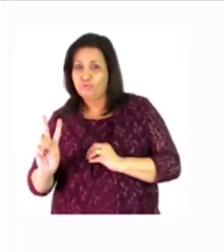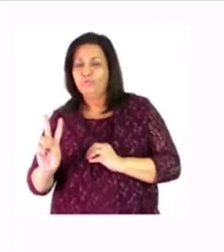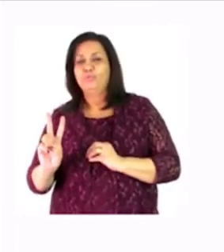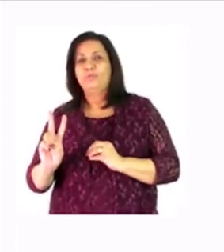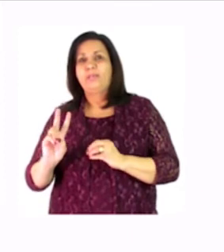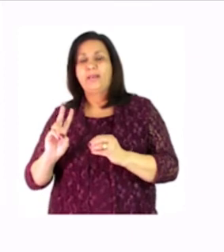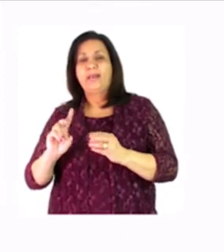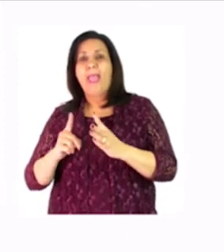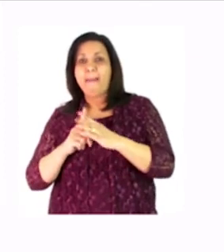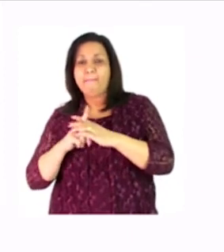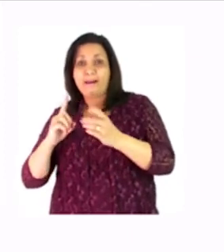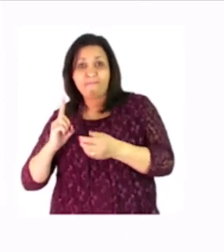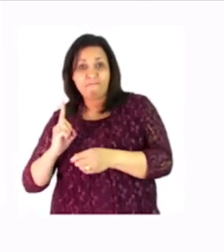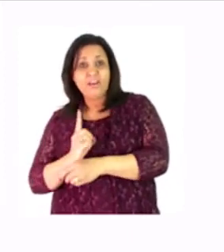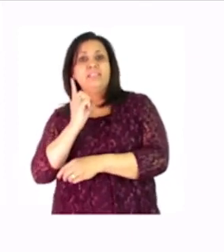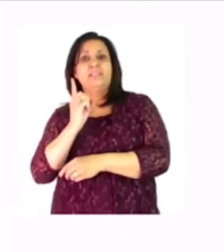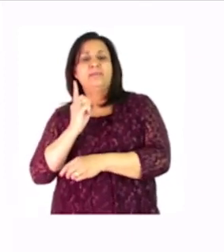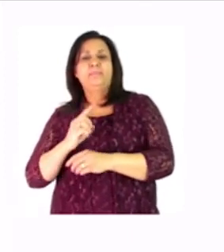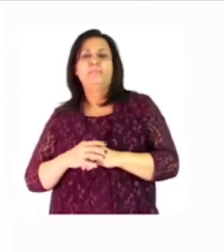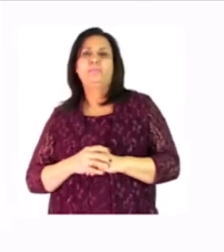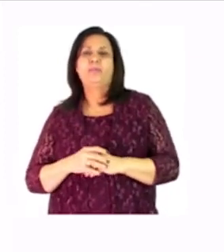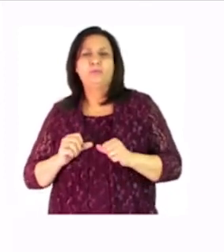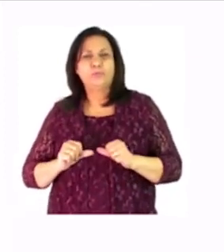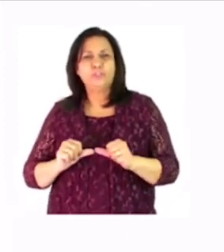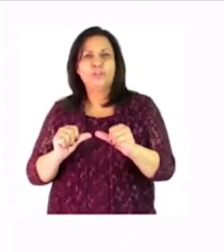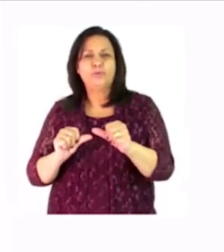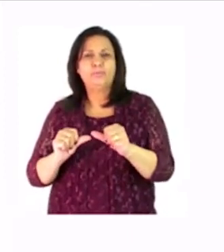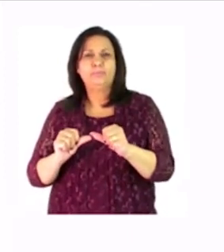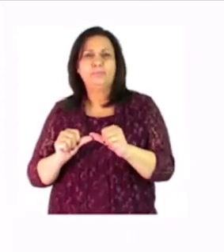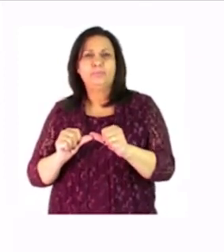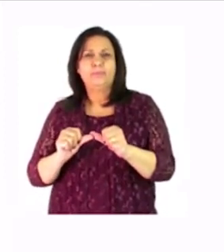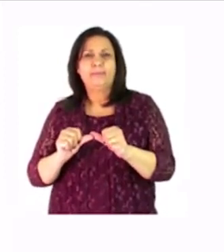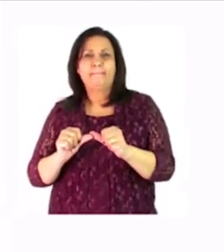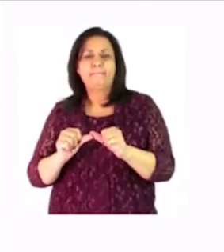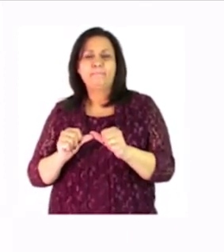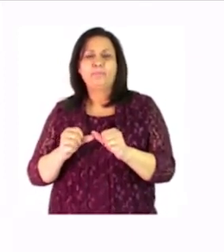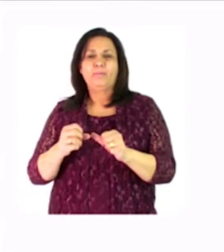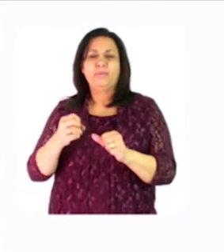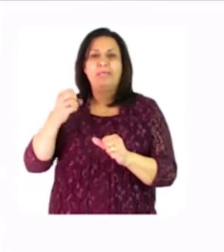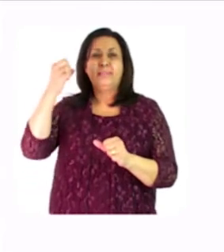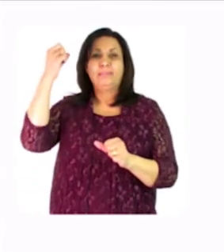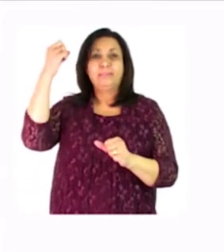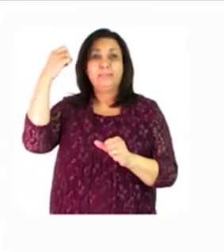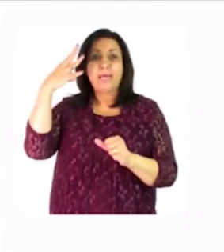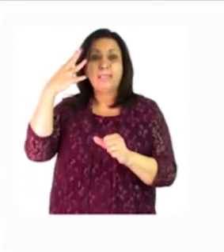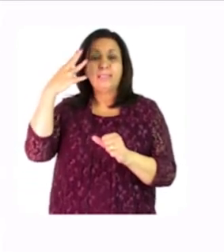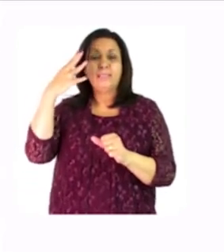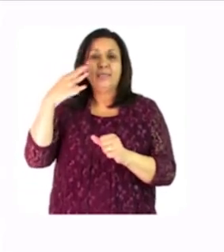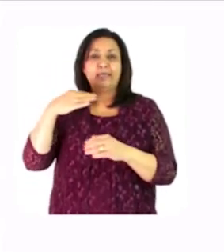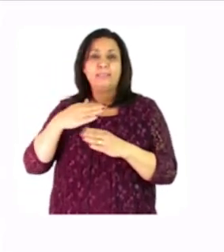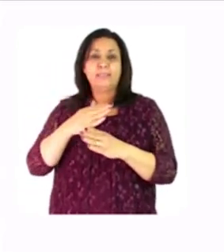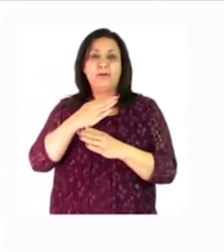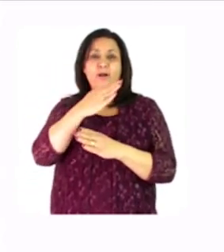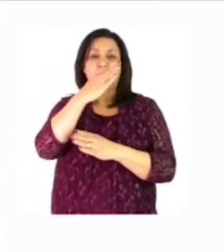first now let's move on once the sun is rising what happens next